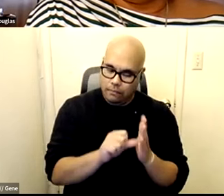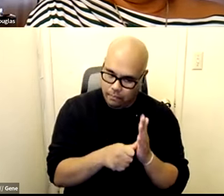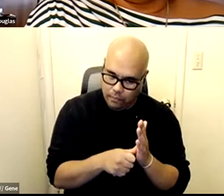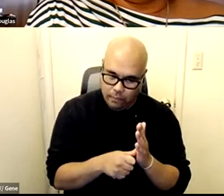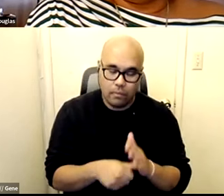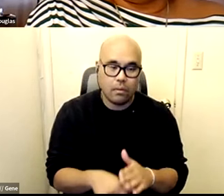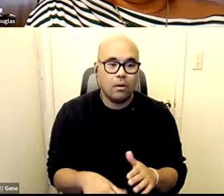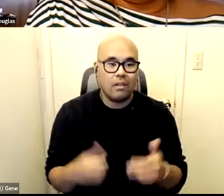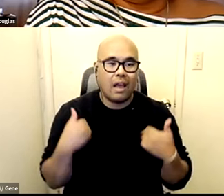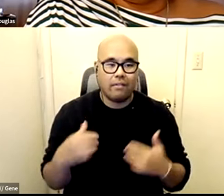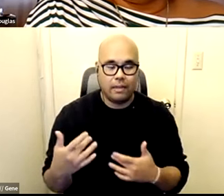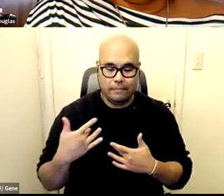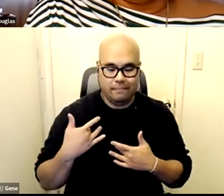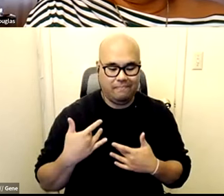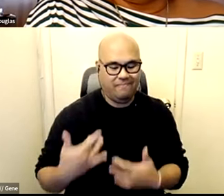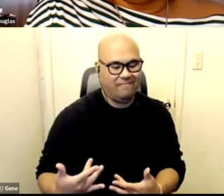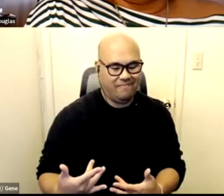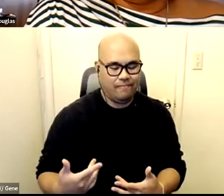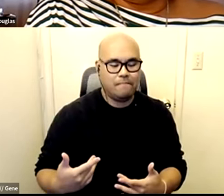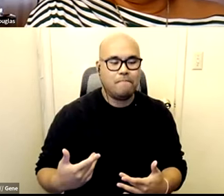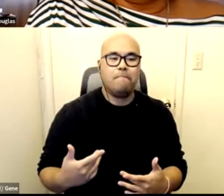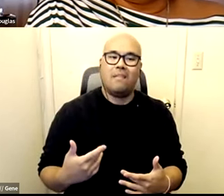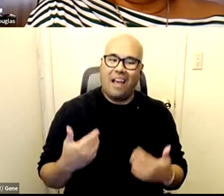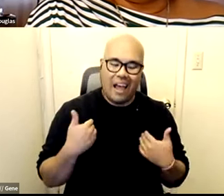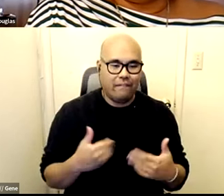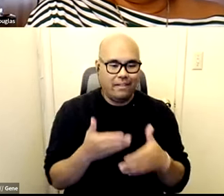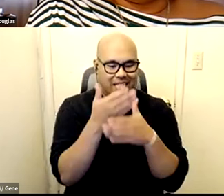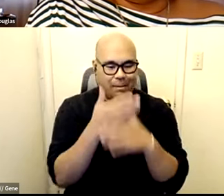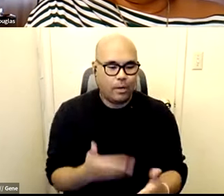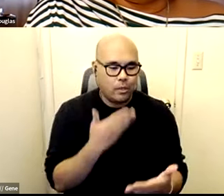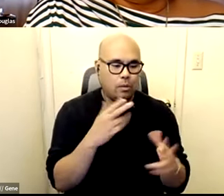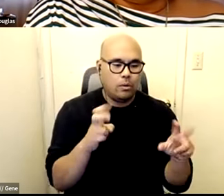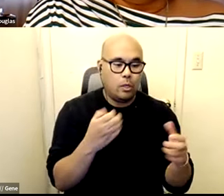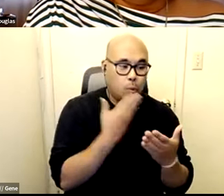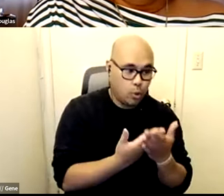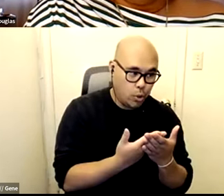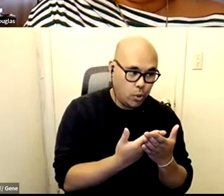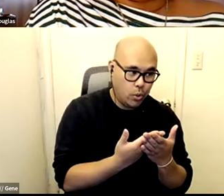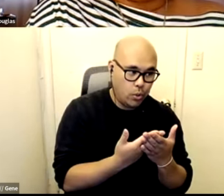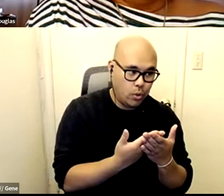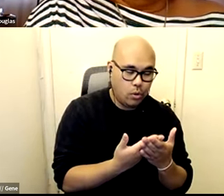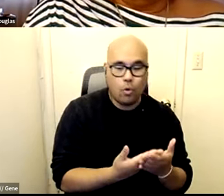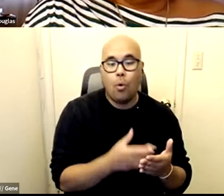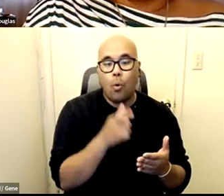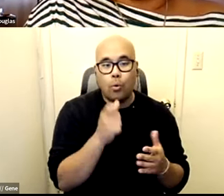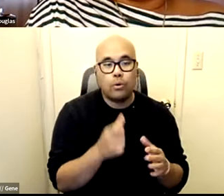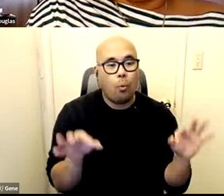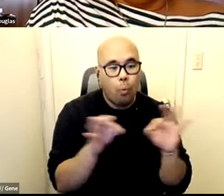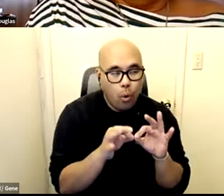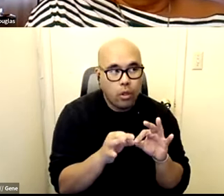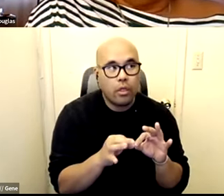always have this sort of division between the good or the people who are deemed somehow worthy or or innocent